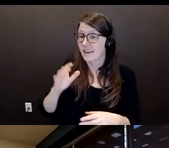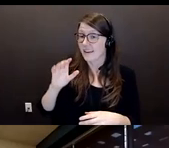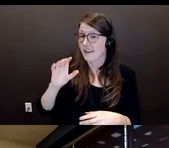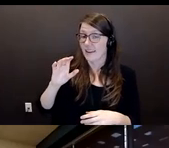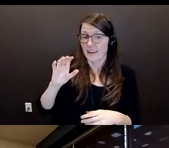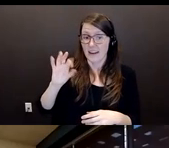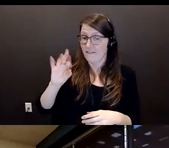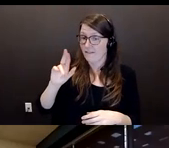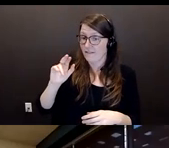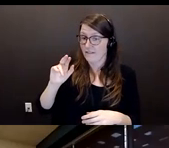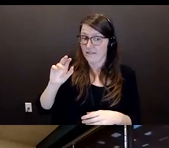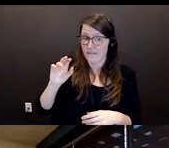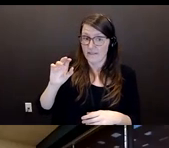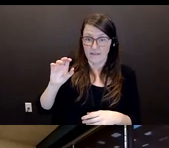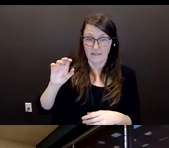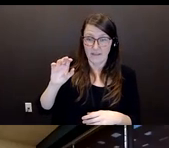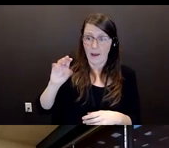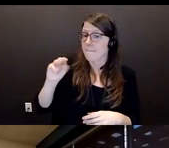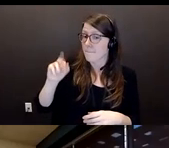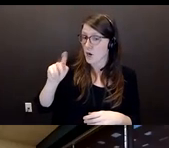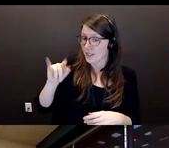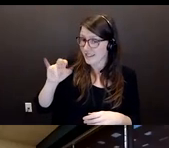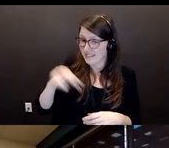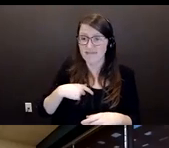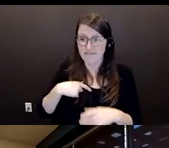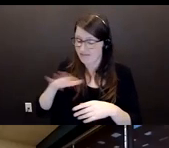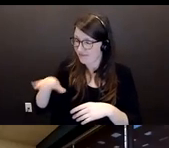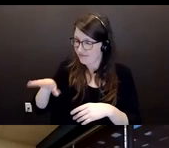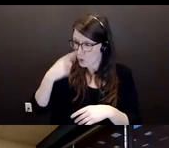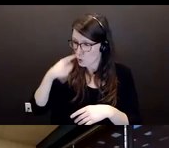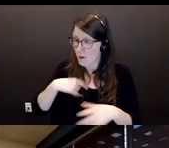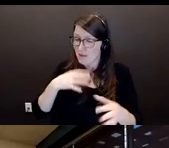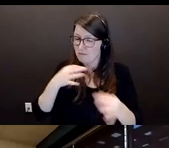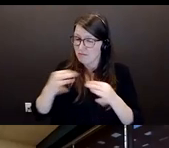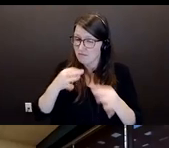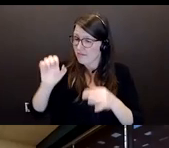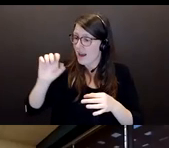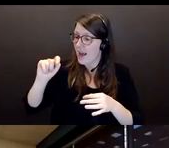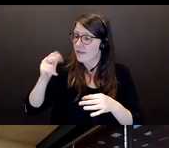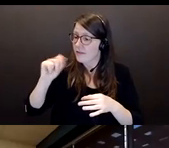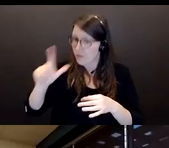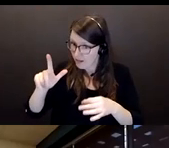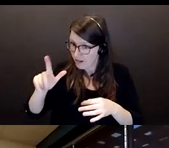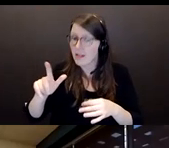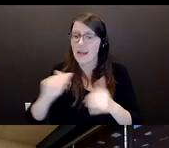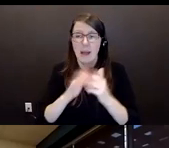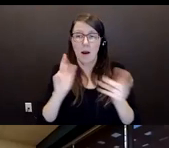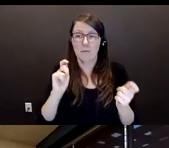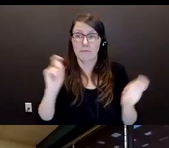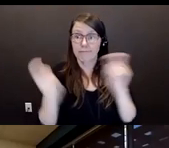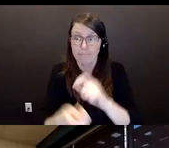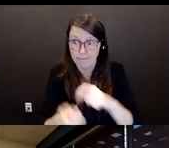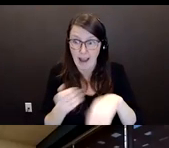these individuals? And just a refresher there, we have Alexander Budimorovic, the contractor,